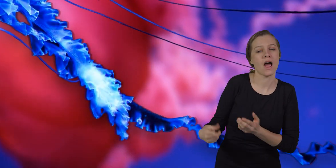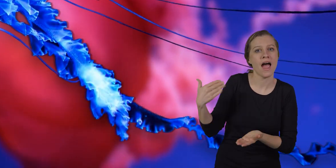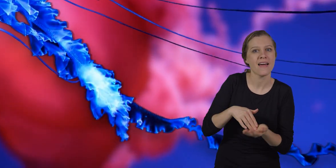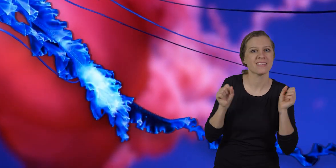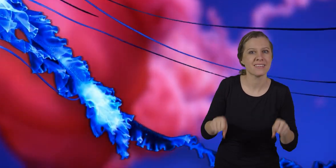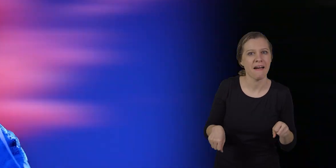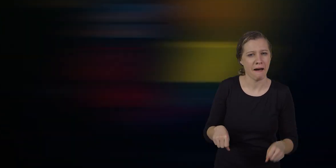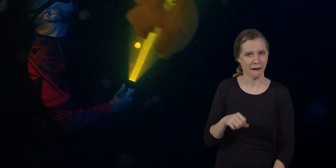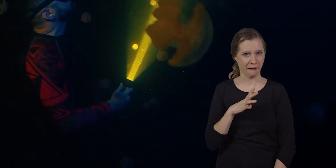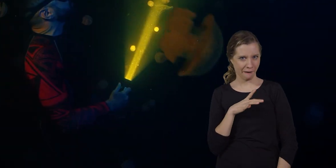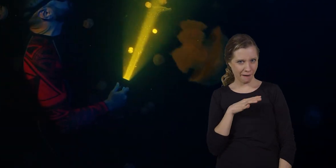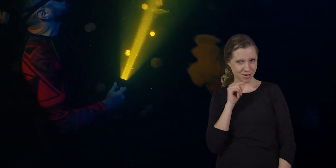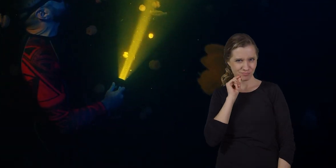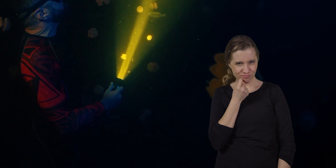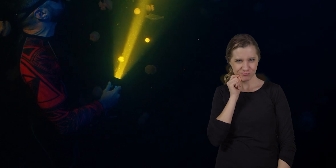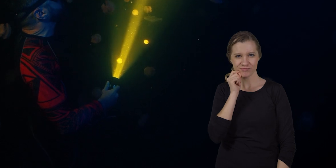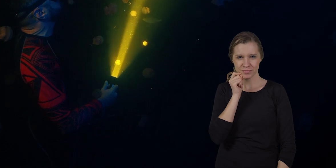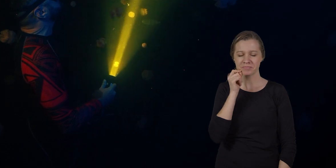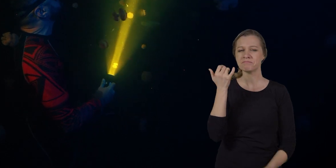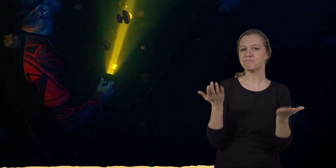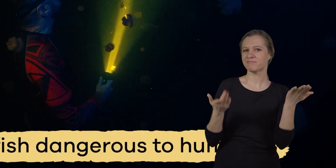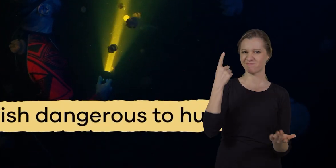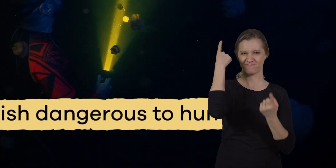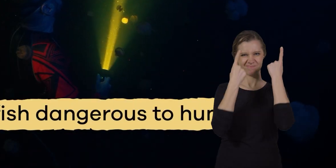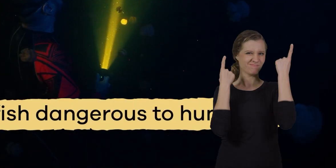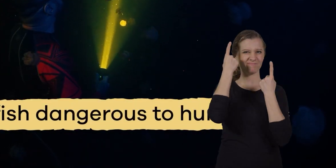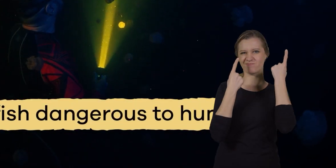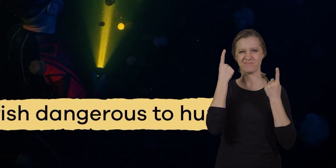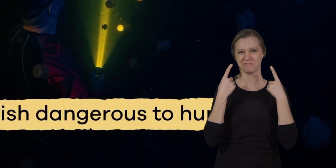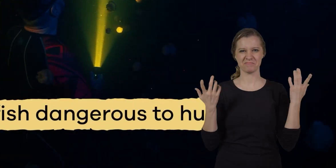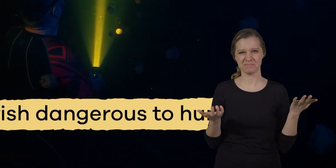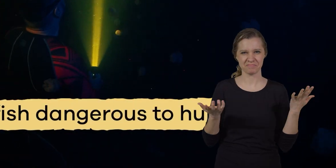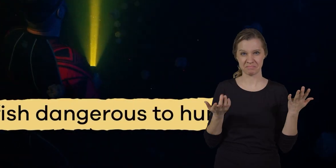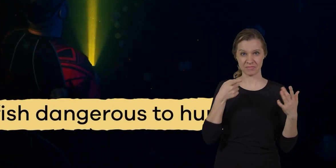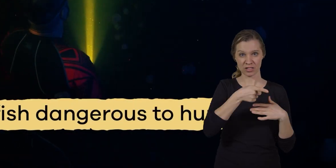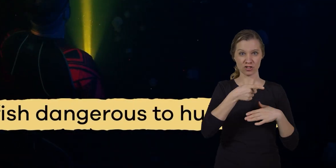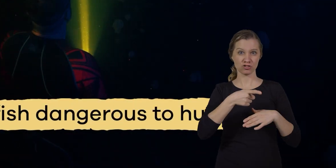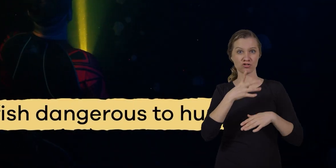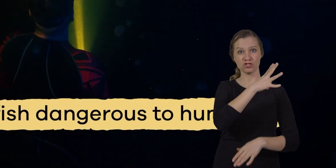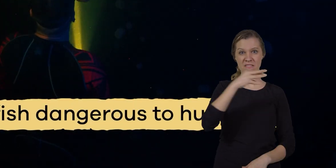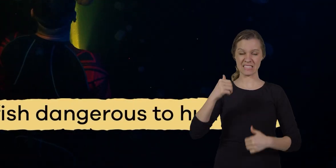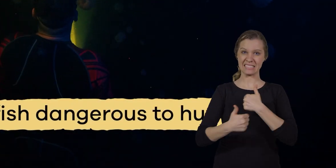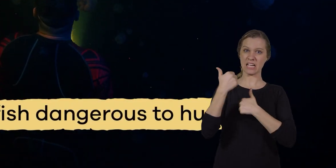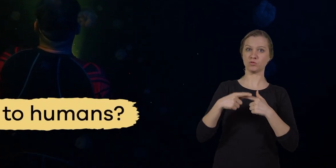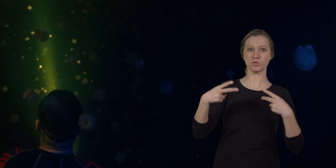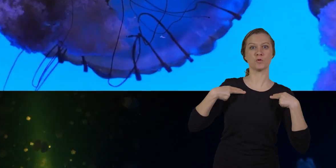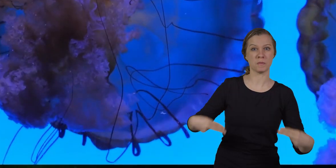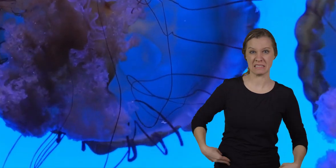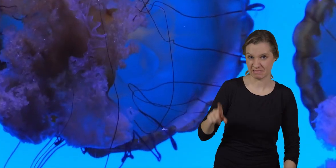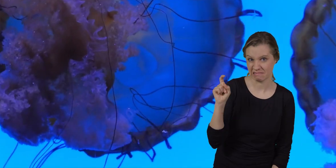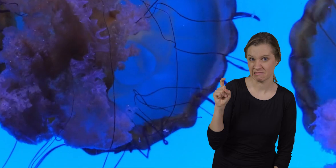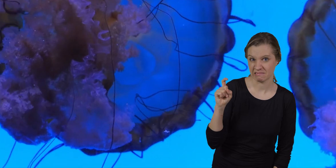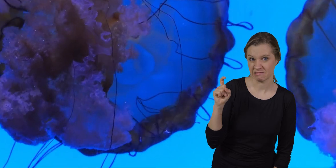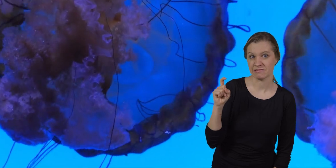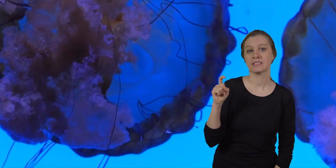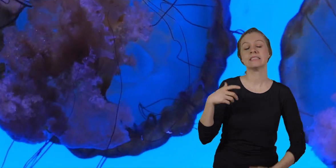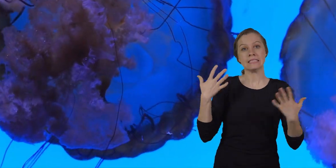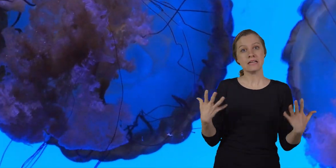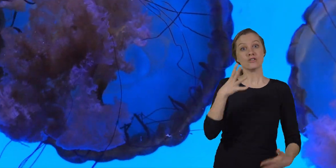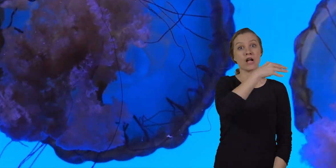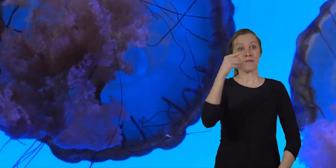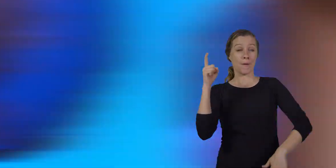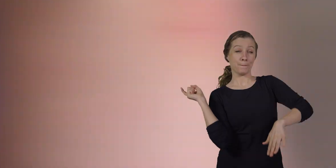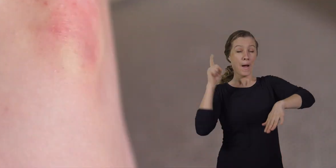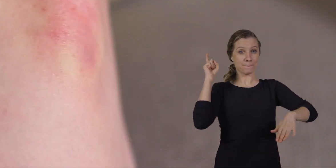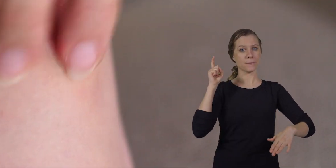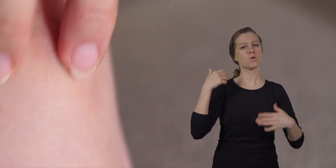awesome now you might be wondering are jellyfish dangerous to humans well jellyfish